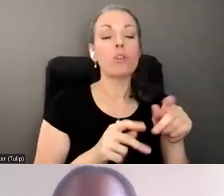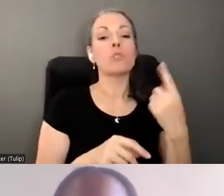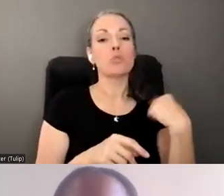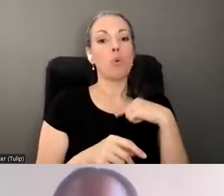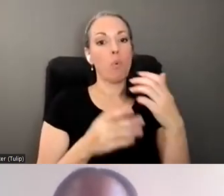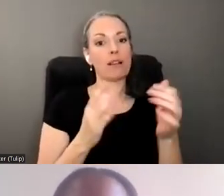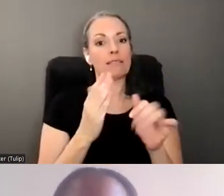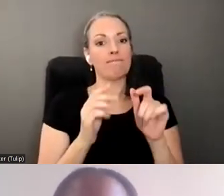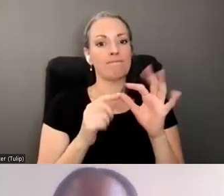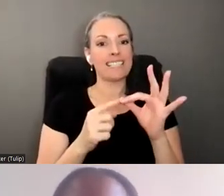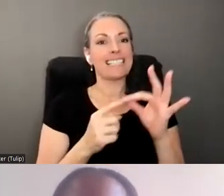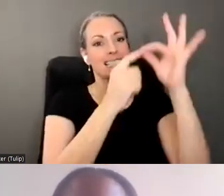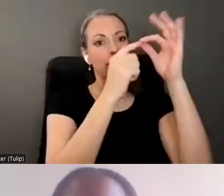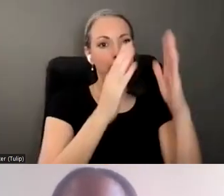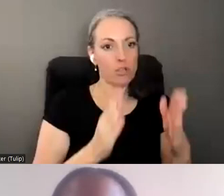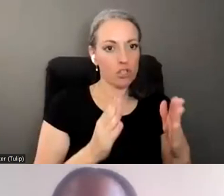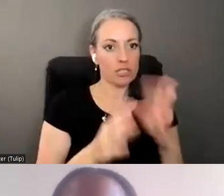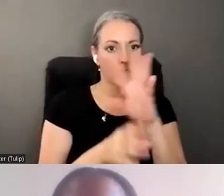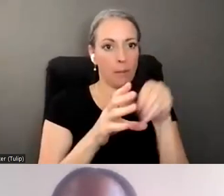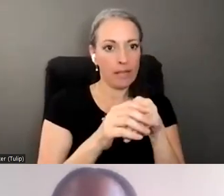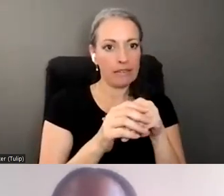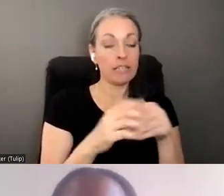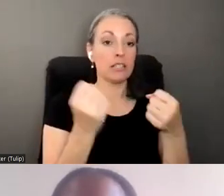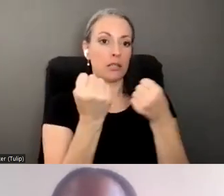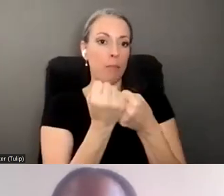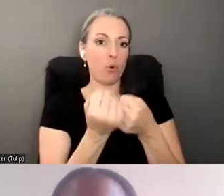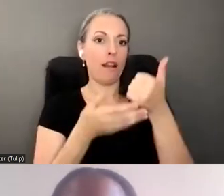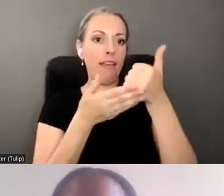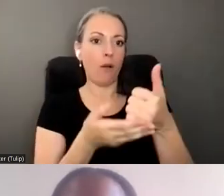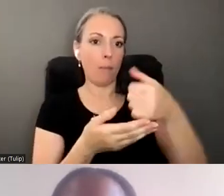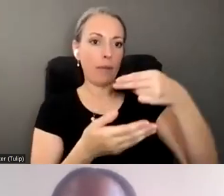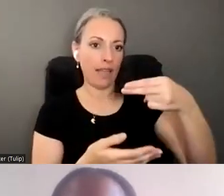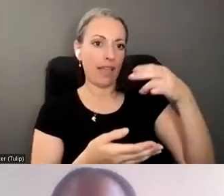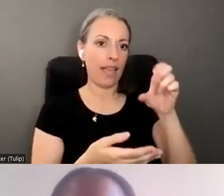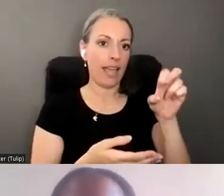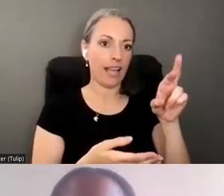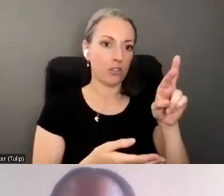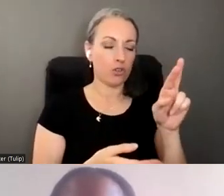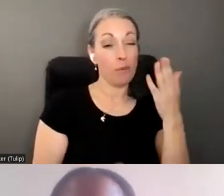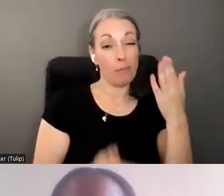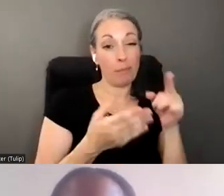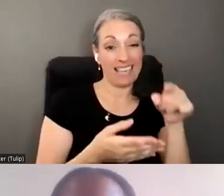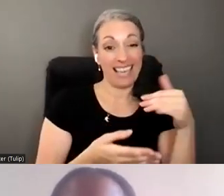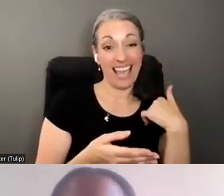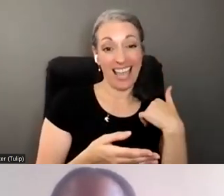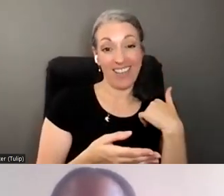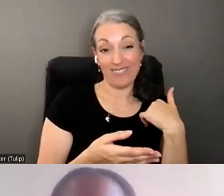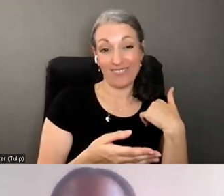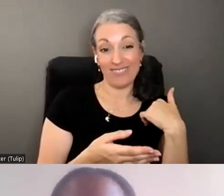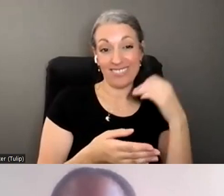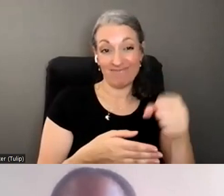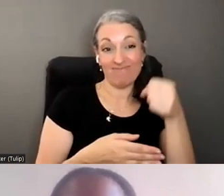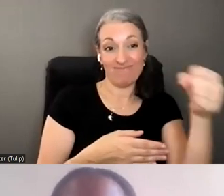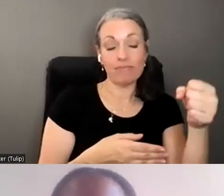specialist to help Hector. Maybe he might even have to reassign